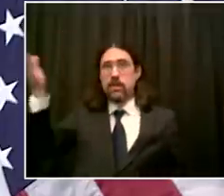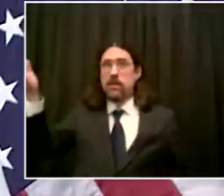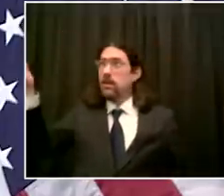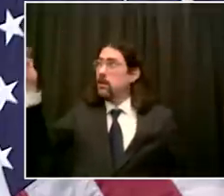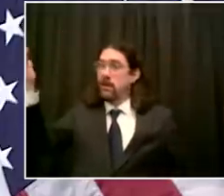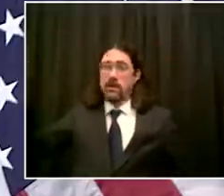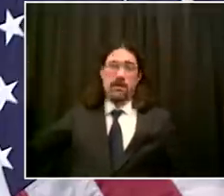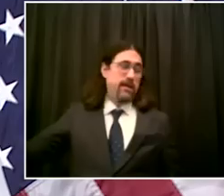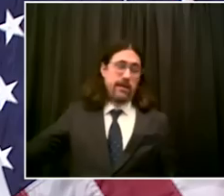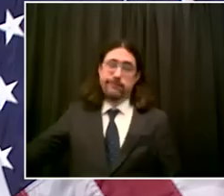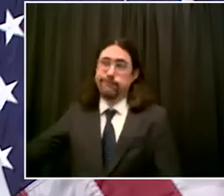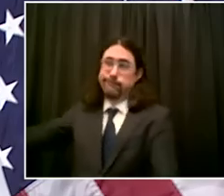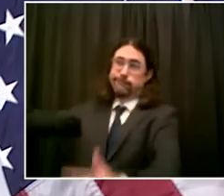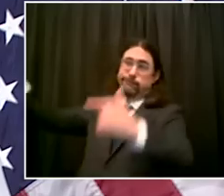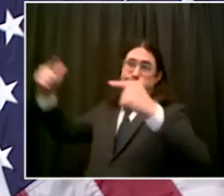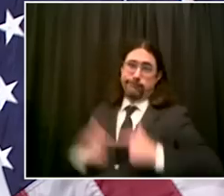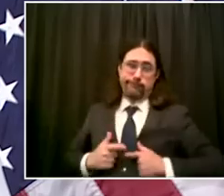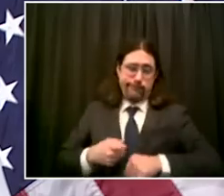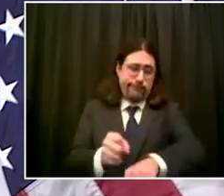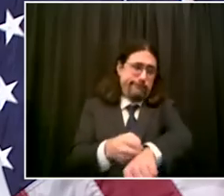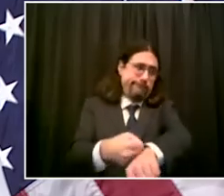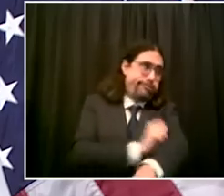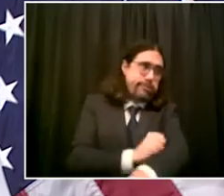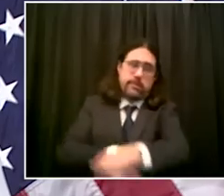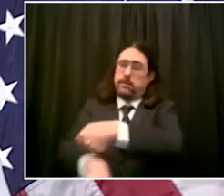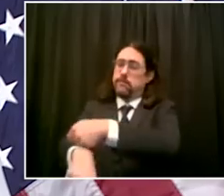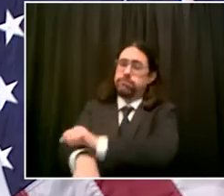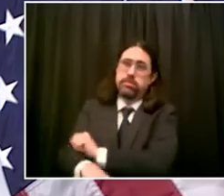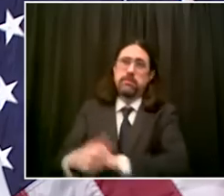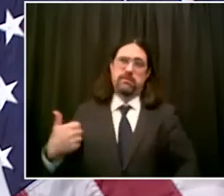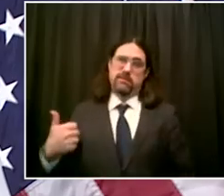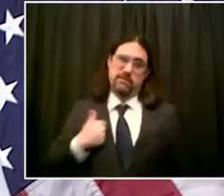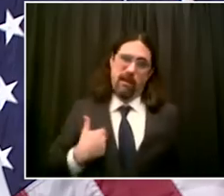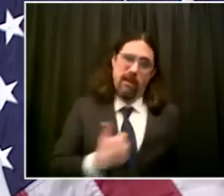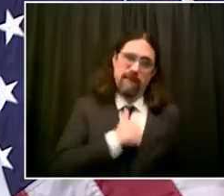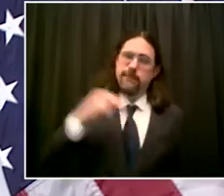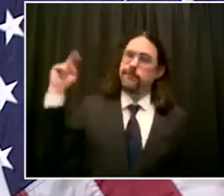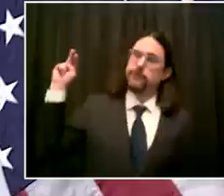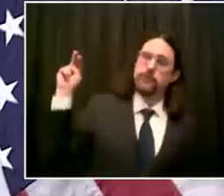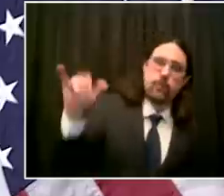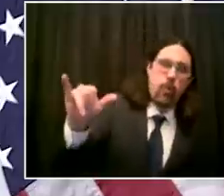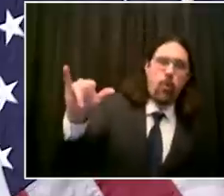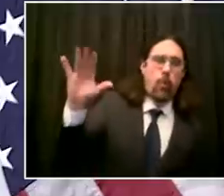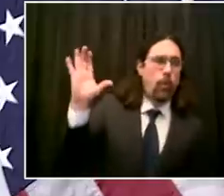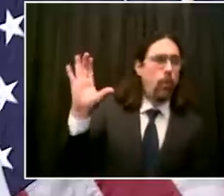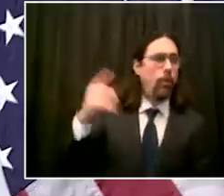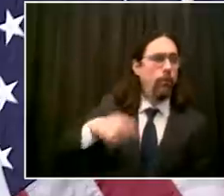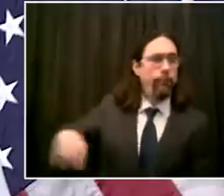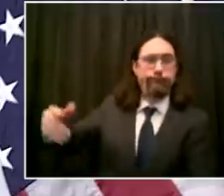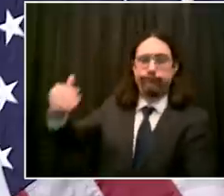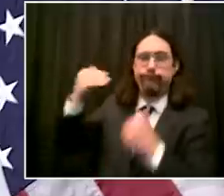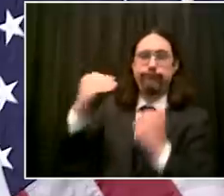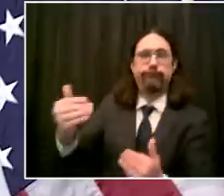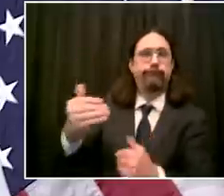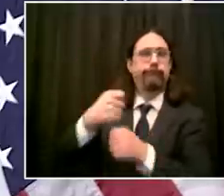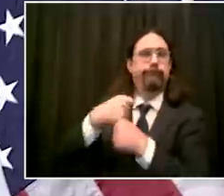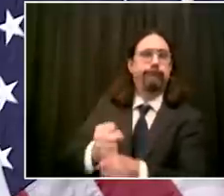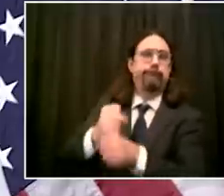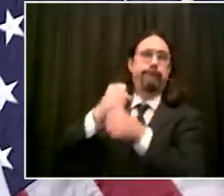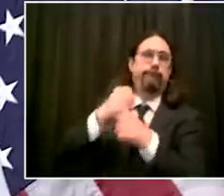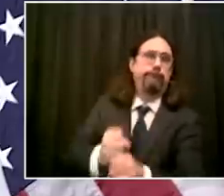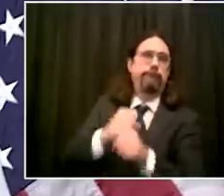testing it gets taken up quickly there's a little bit of lag in the beginning as people get used to it and learn the places and all but it quickly when people